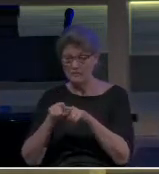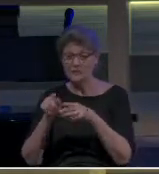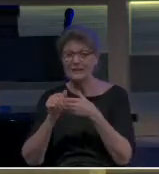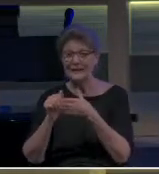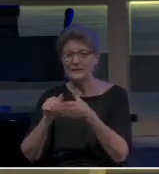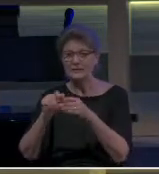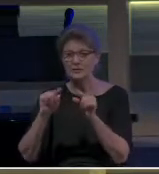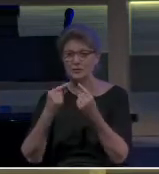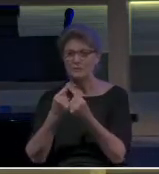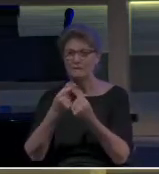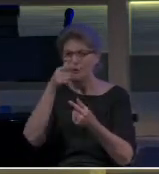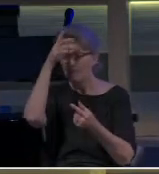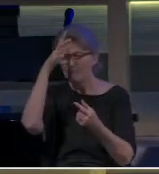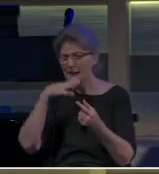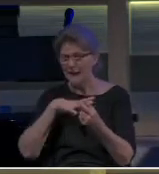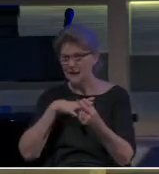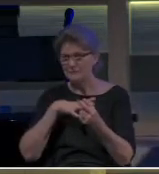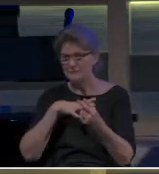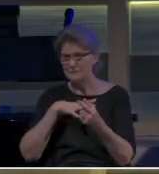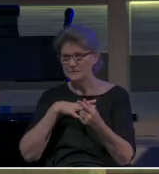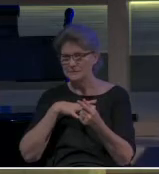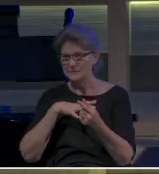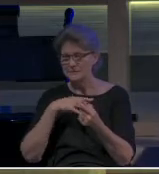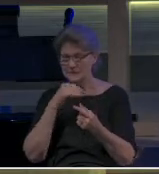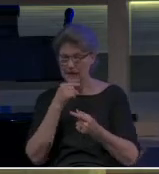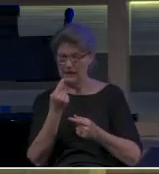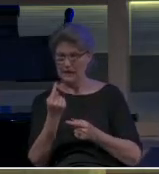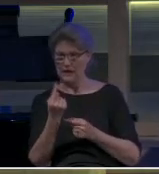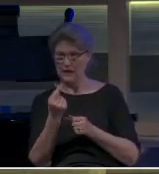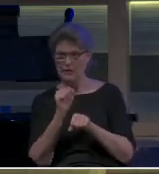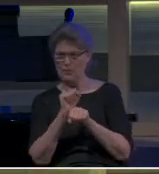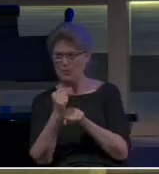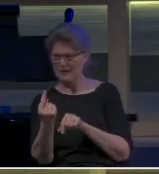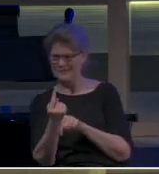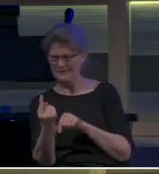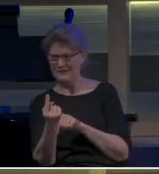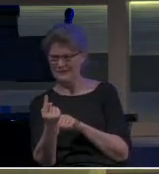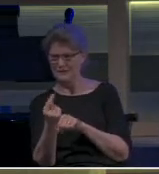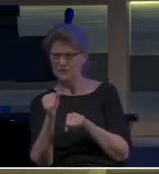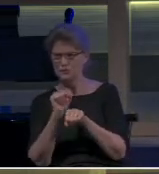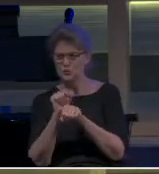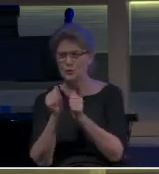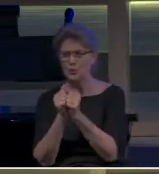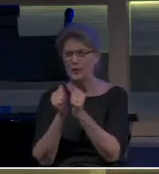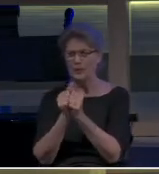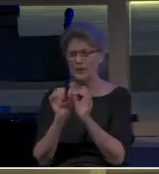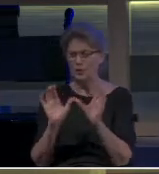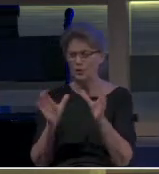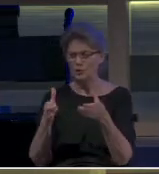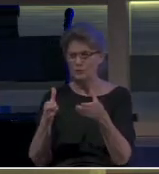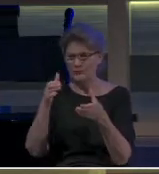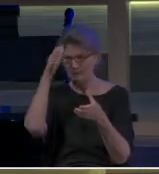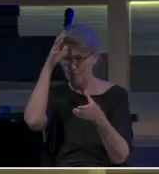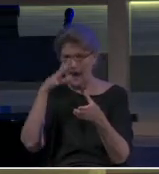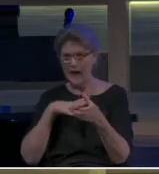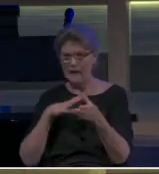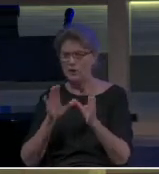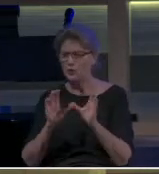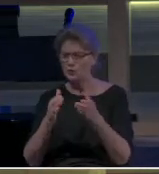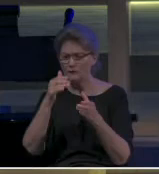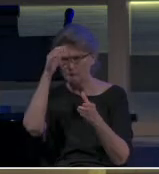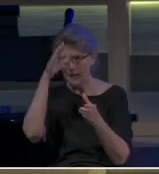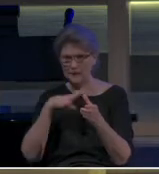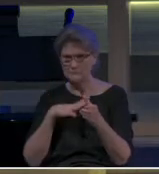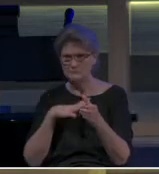So you've to understand, it wasn't just him working by himself. We know at least in one instance, he led a group of